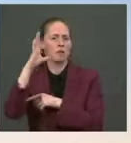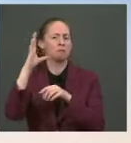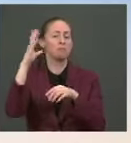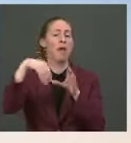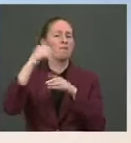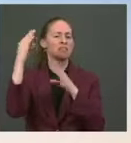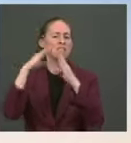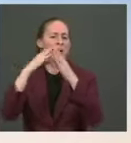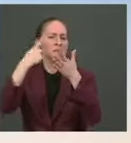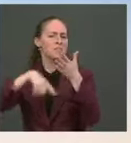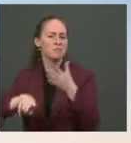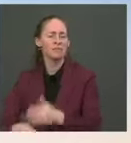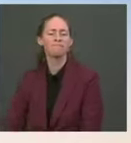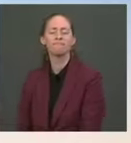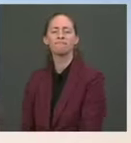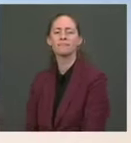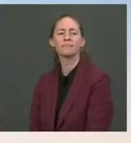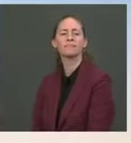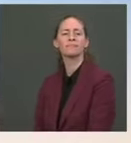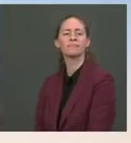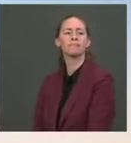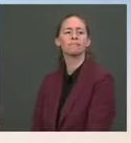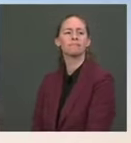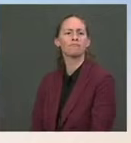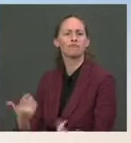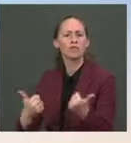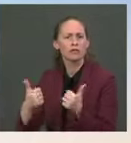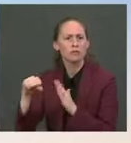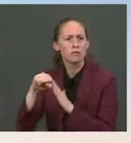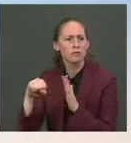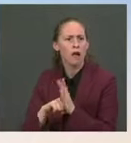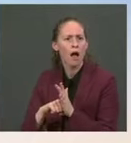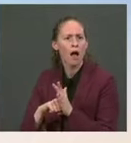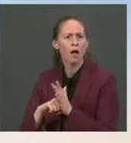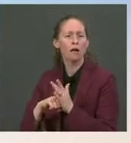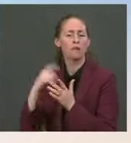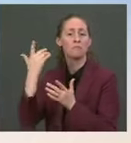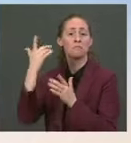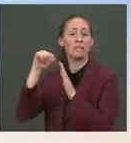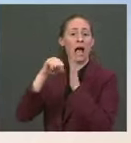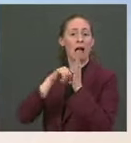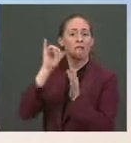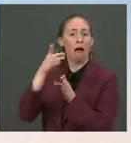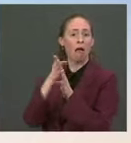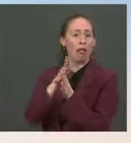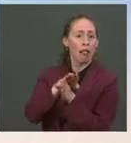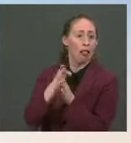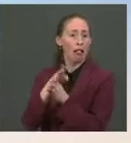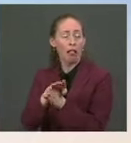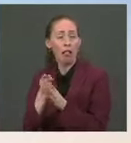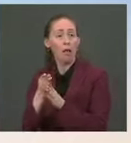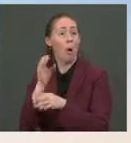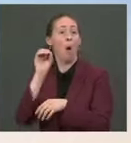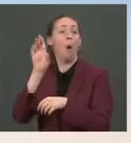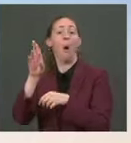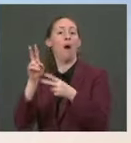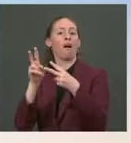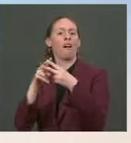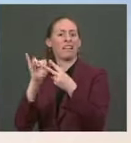of as swing states, or maybe even the states of some of the senators who haven't gotten on board yet? Say, maybe Arizona?